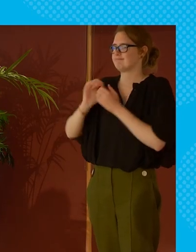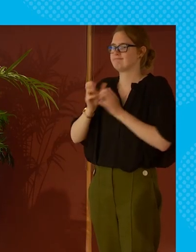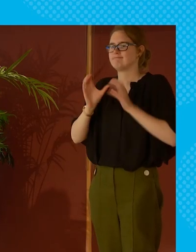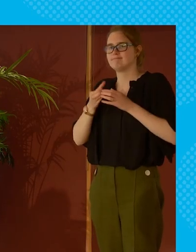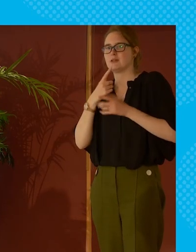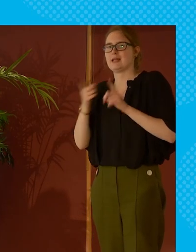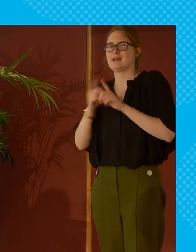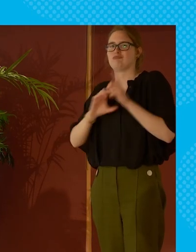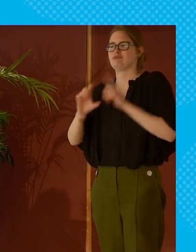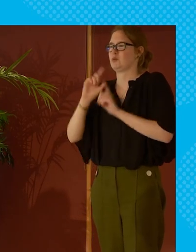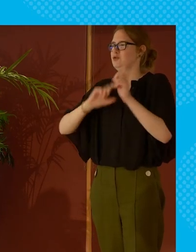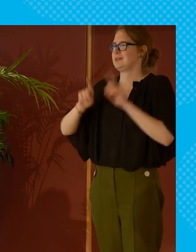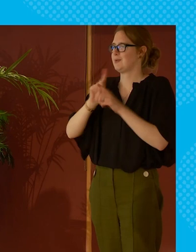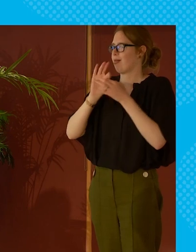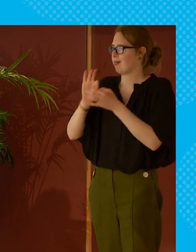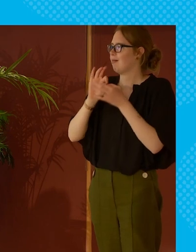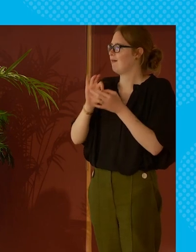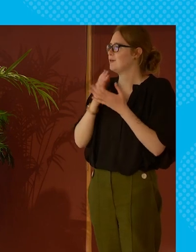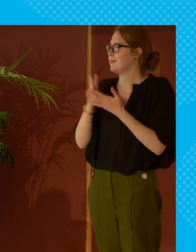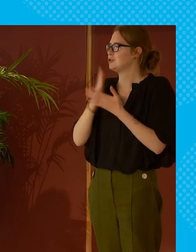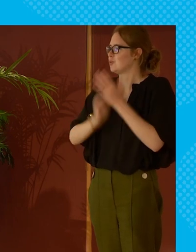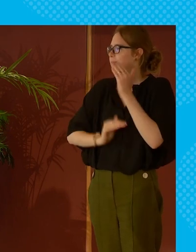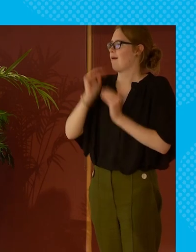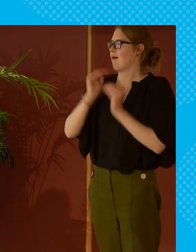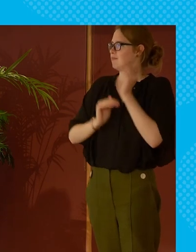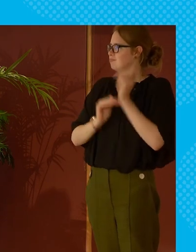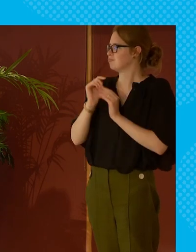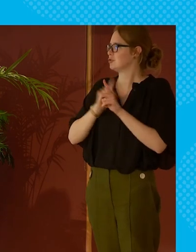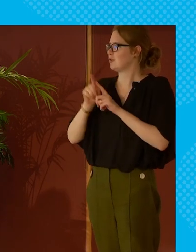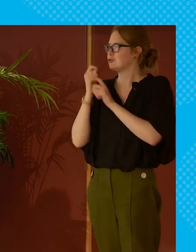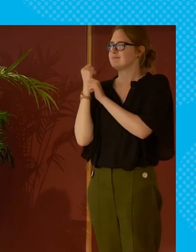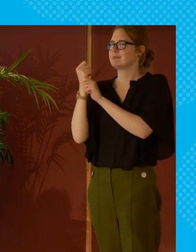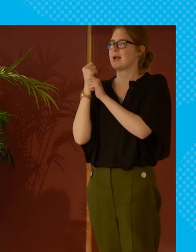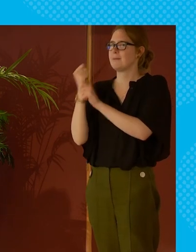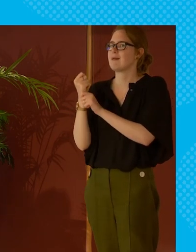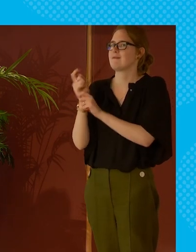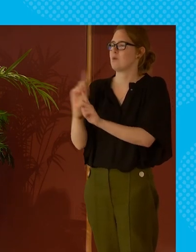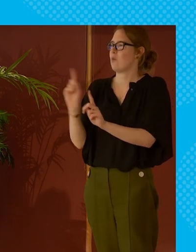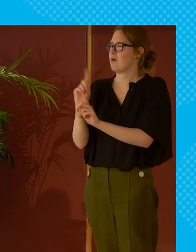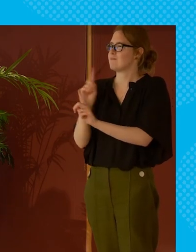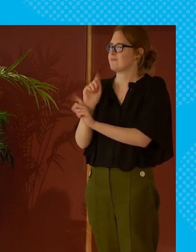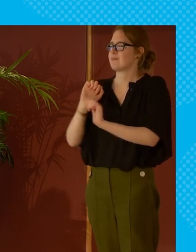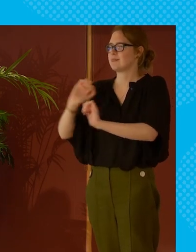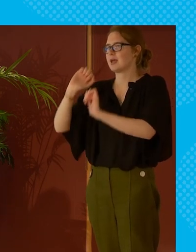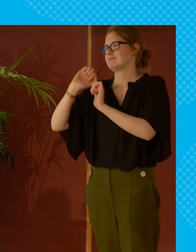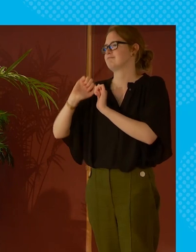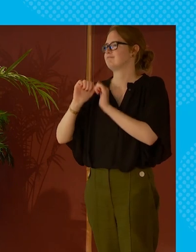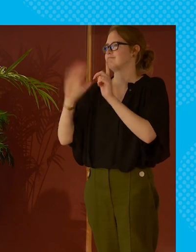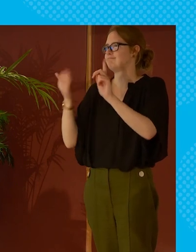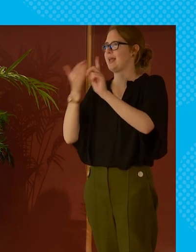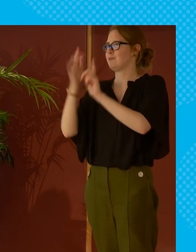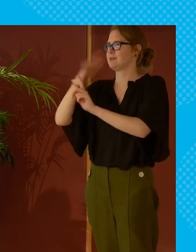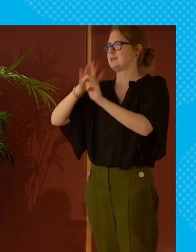agency agency and communities etc to to build and to campaign for the